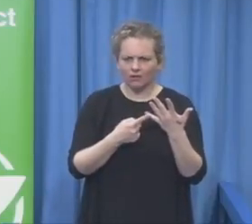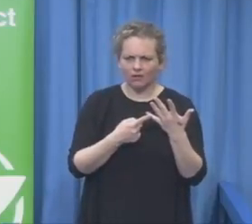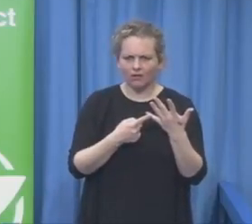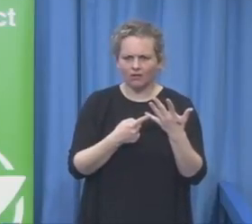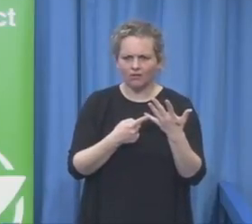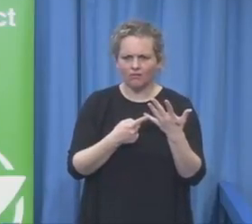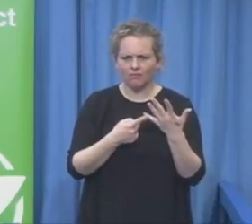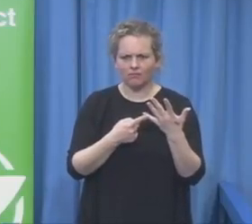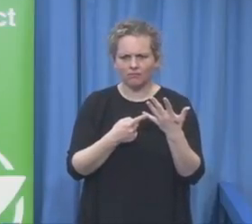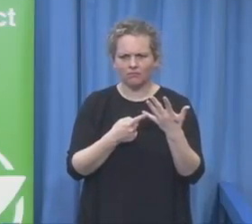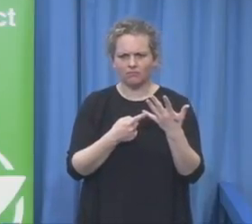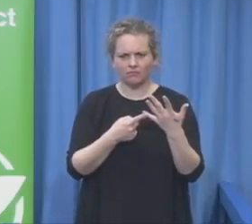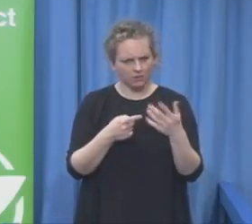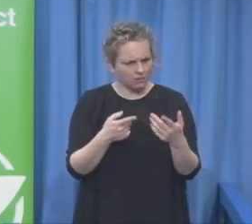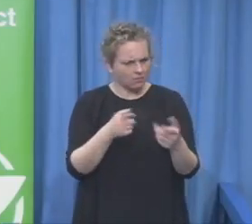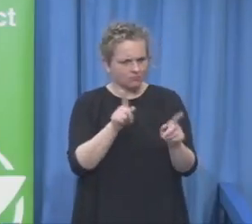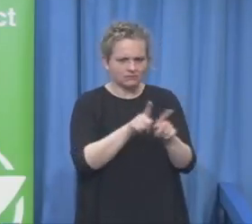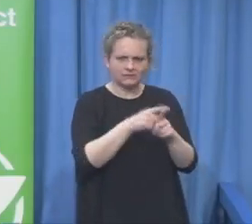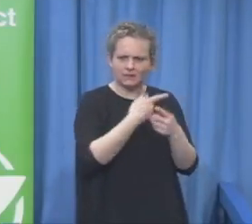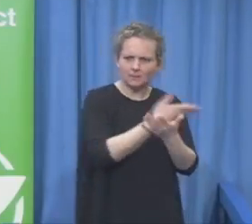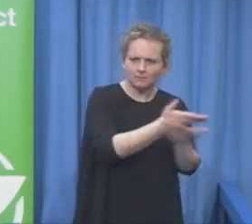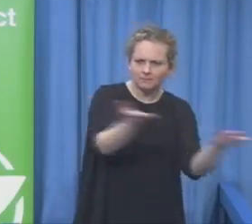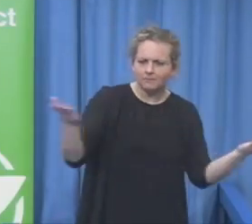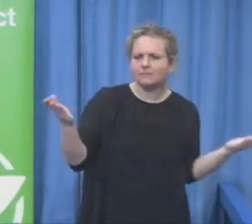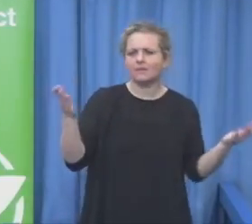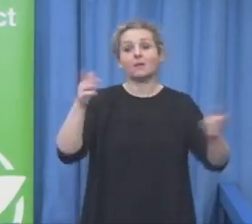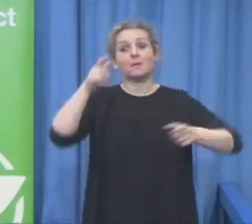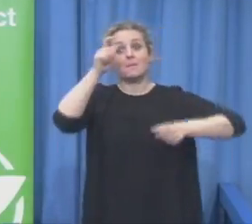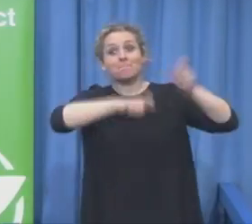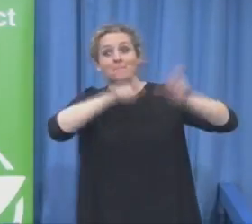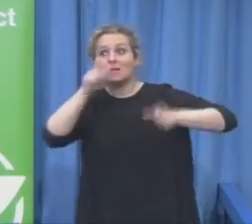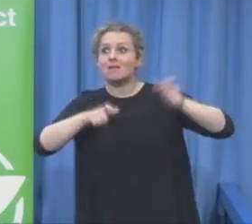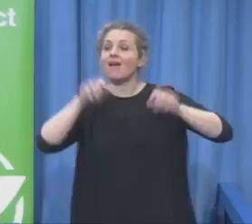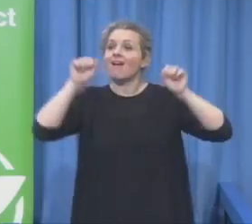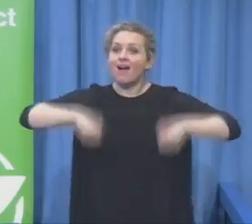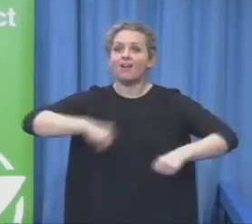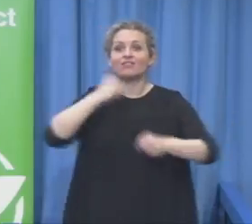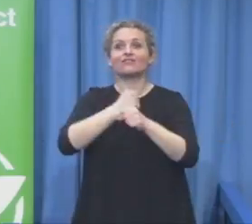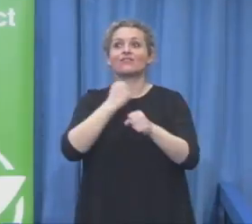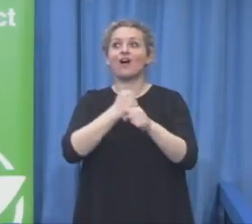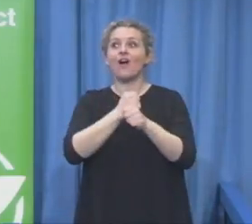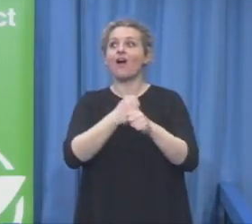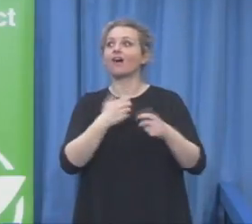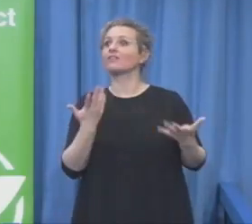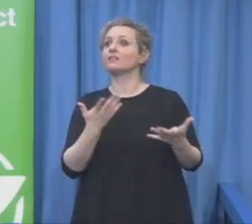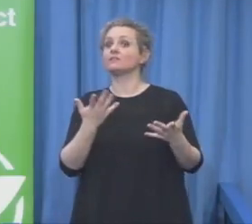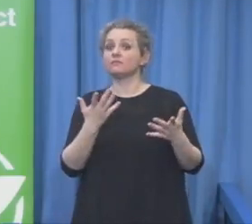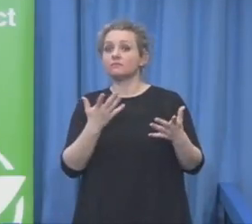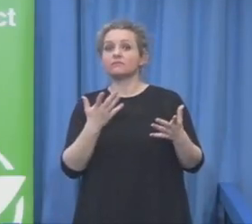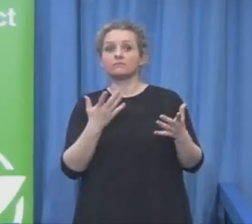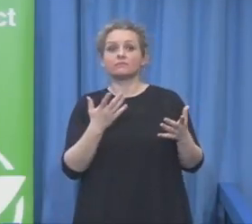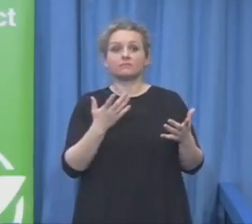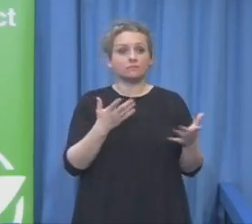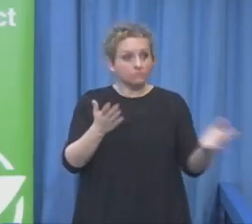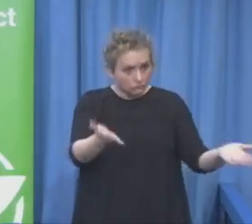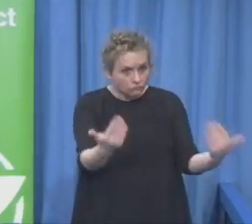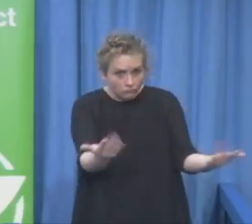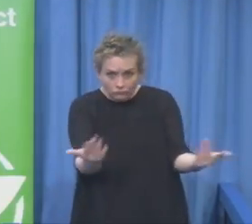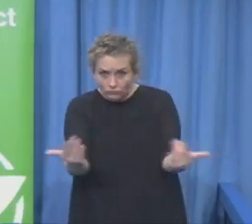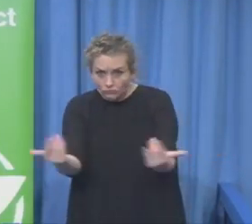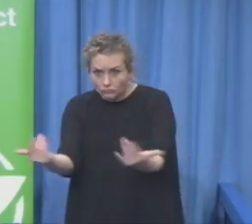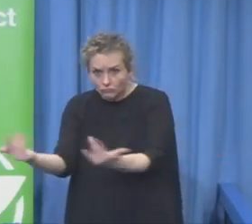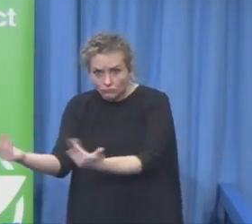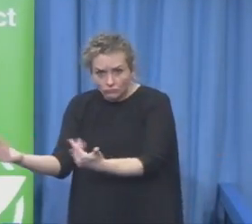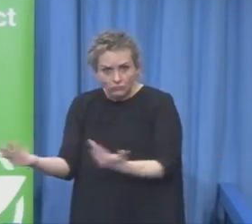also need to allow disabled people to fulfill their dreams and their ambitions. Just as